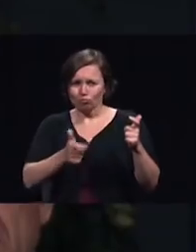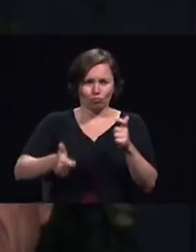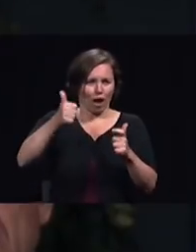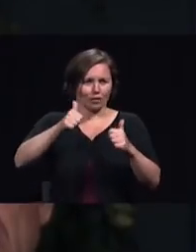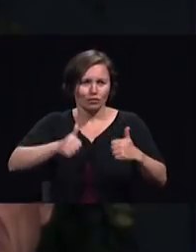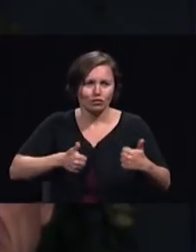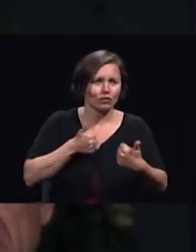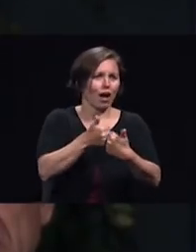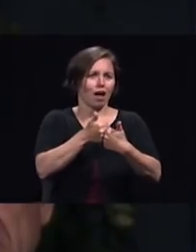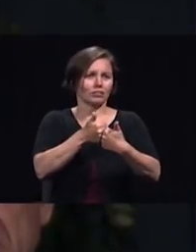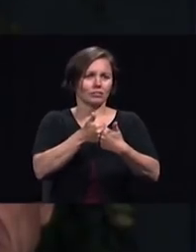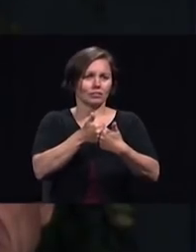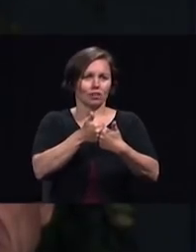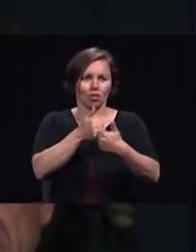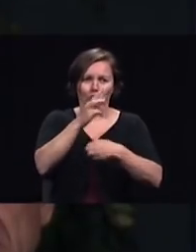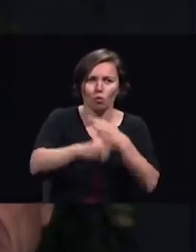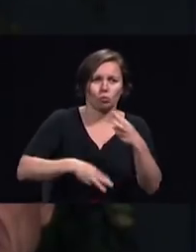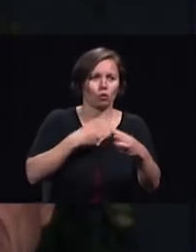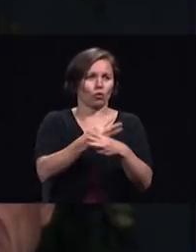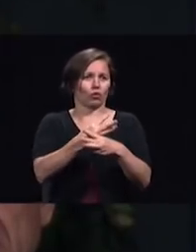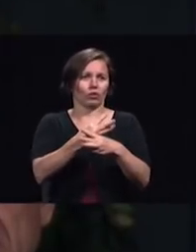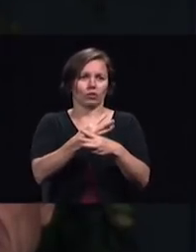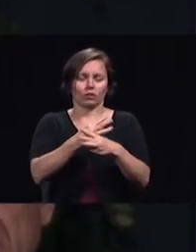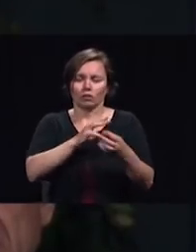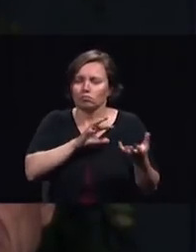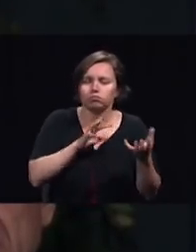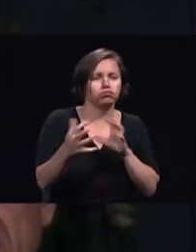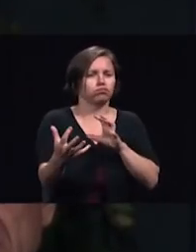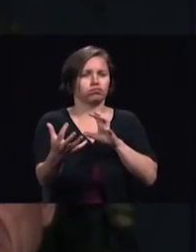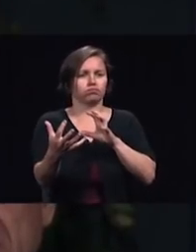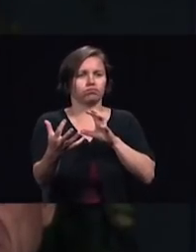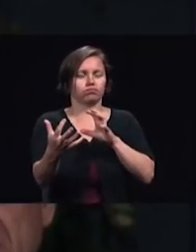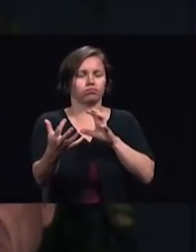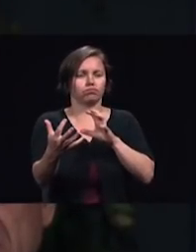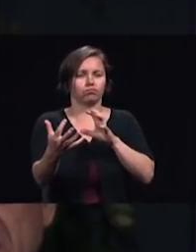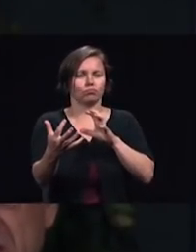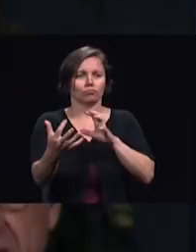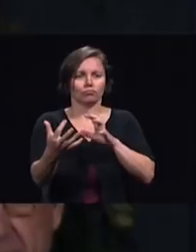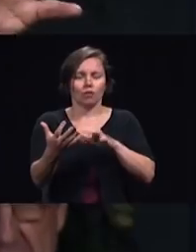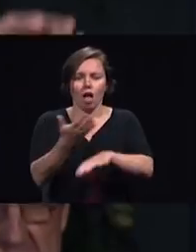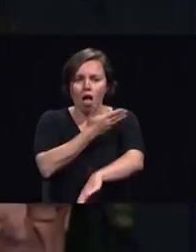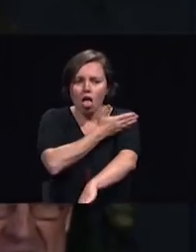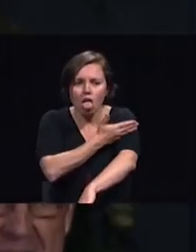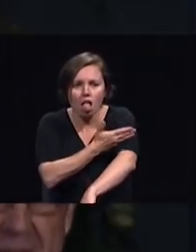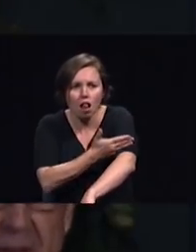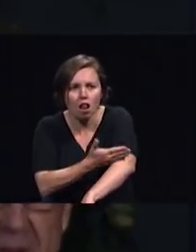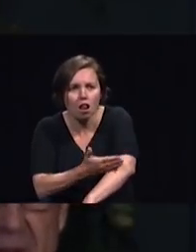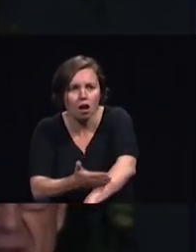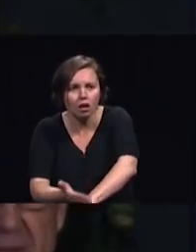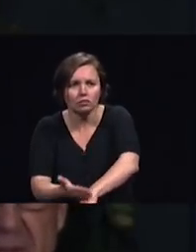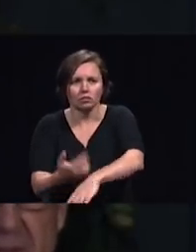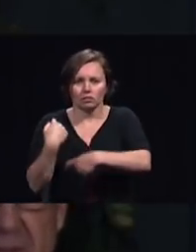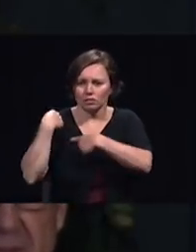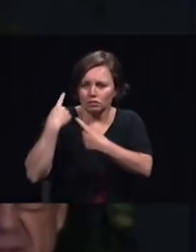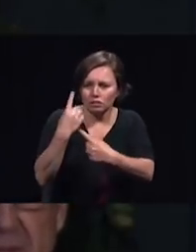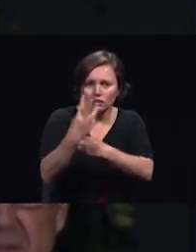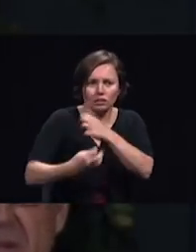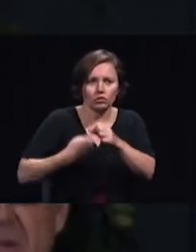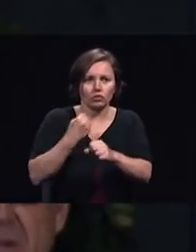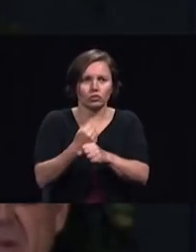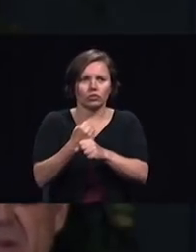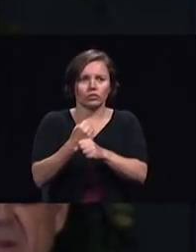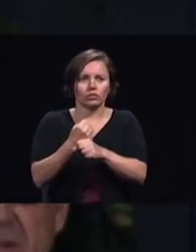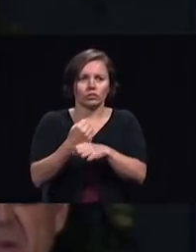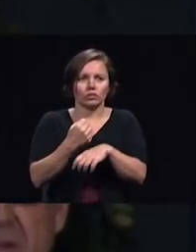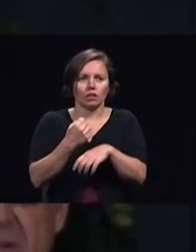the world is in even worse condition than it was six years ago I